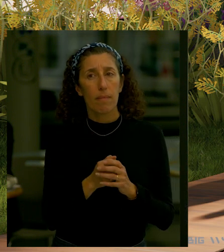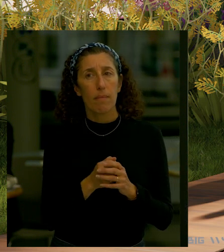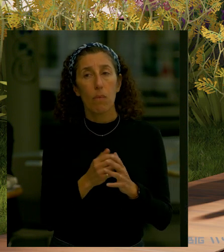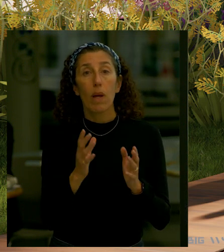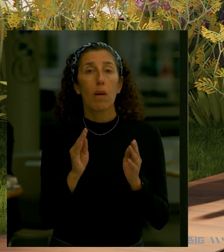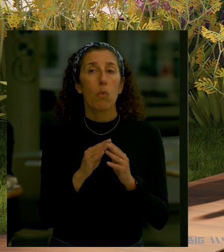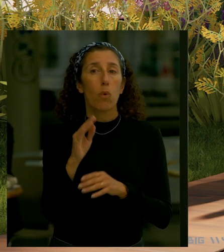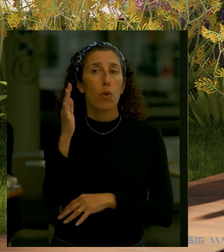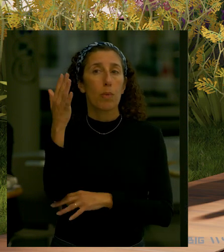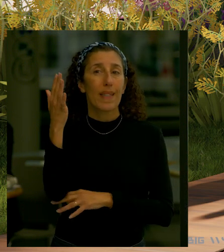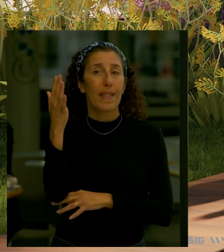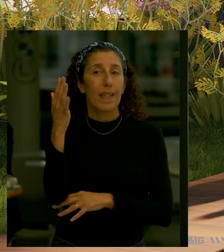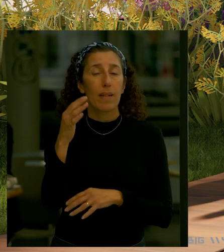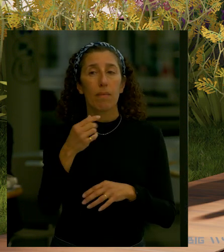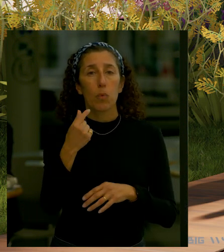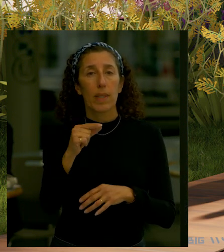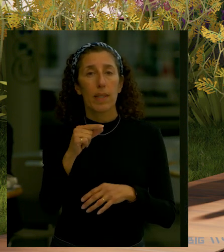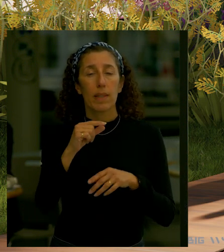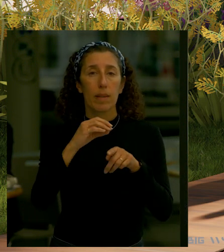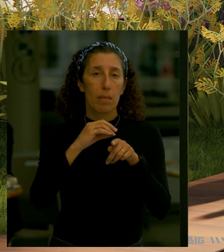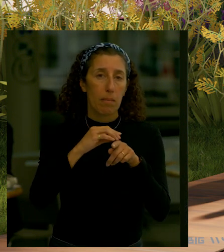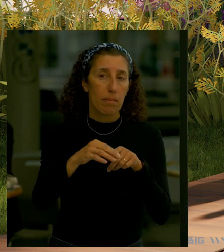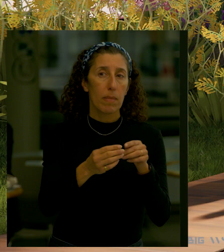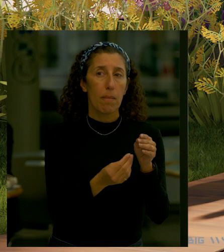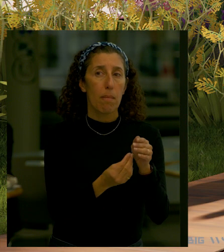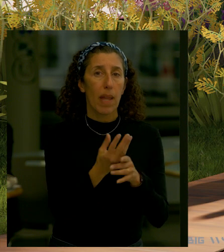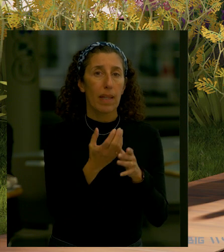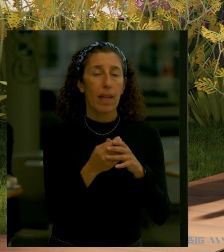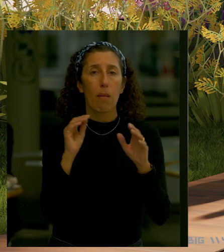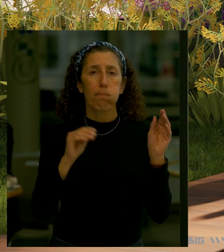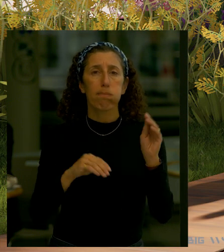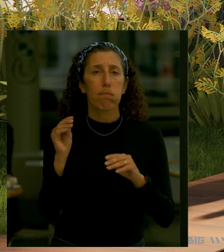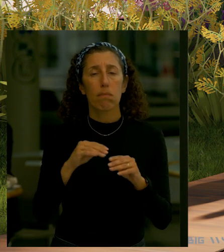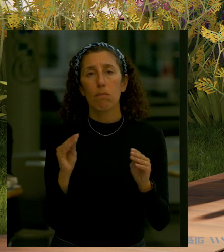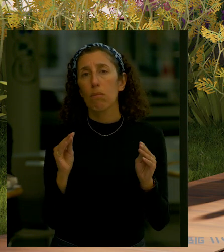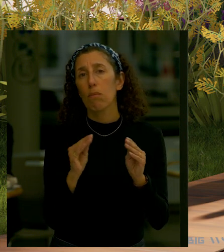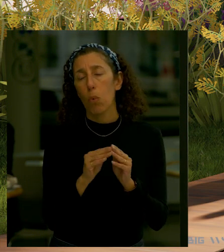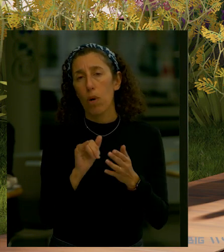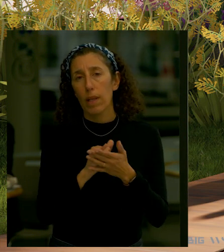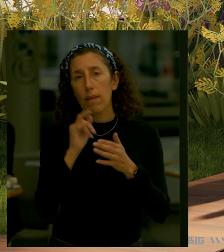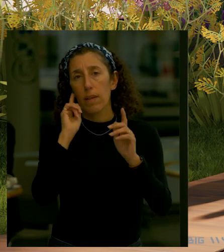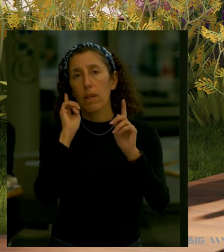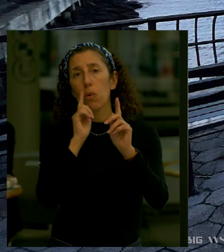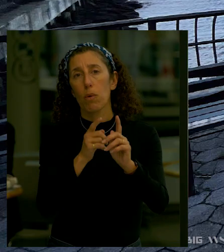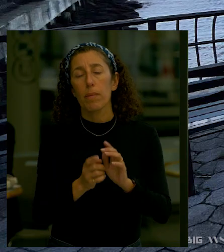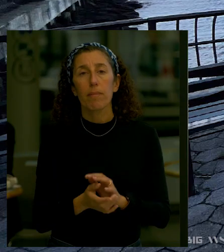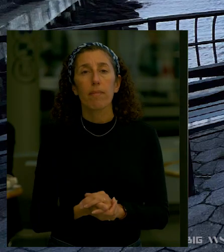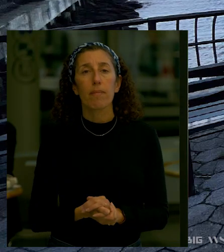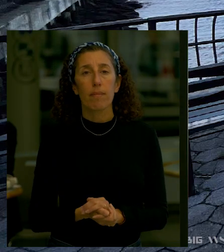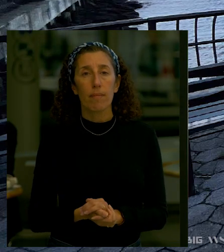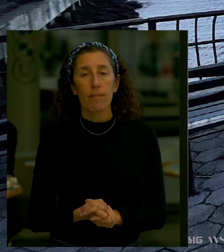canopy green space plantings as much as we can when we create those spaces along the project elements